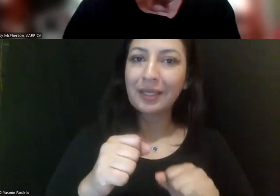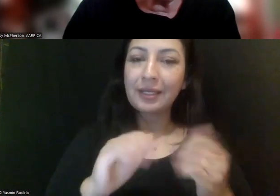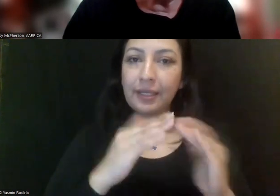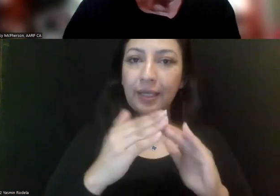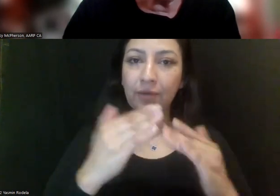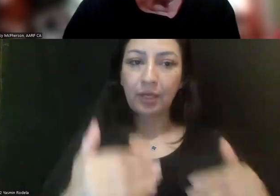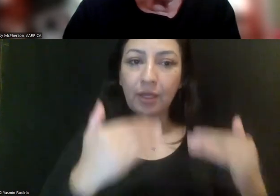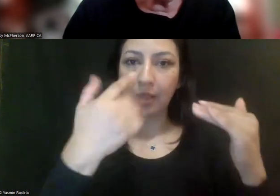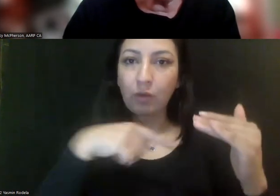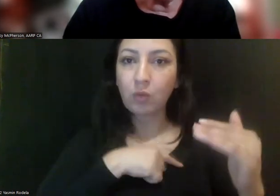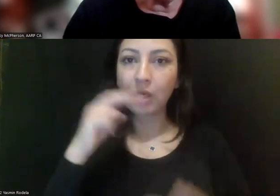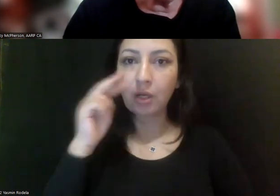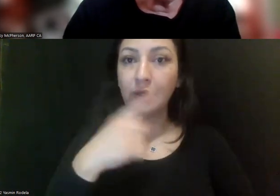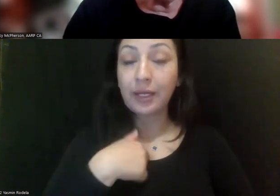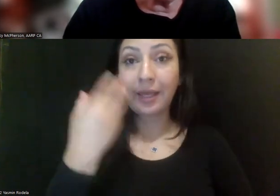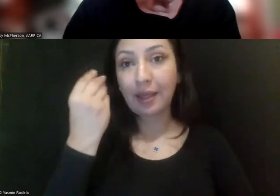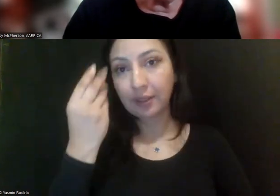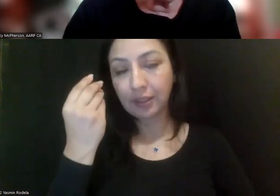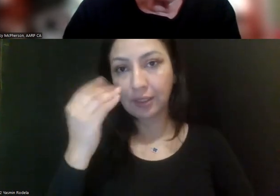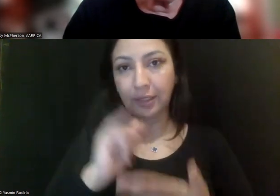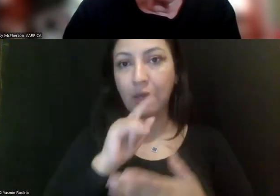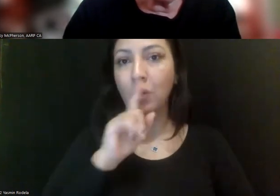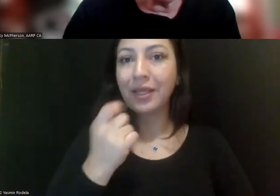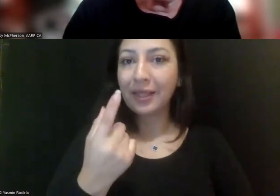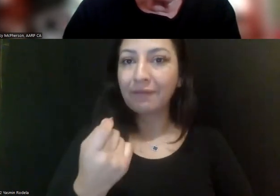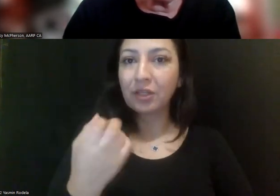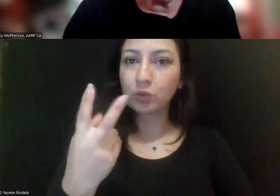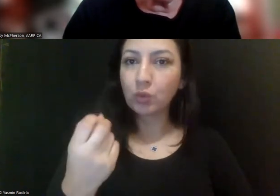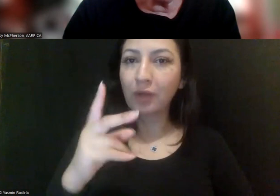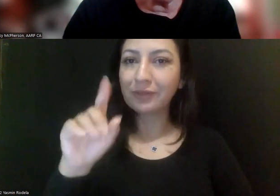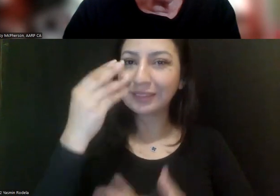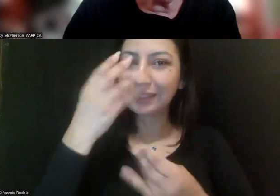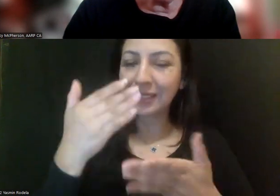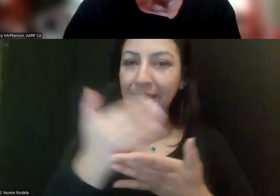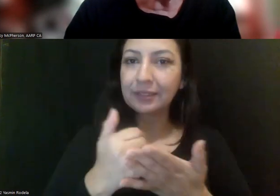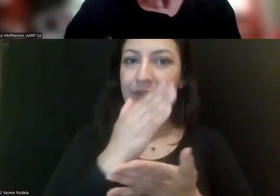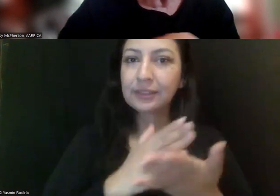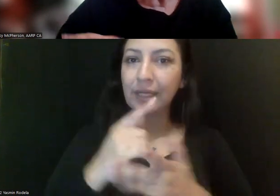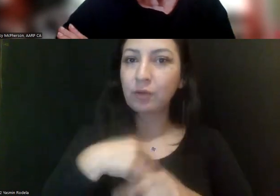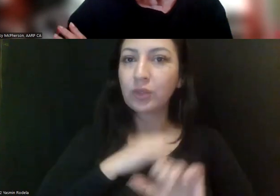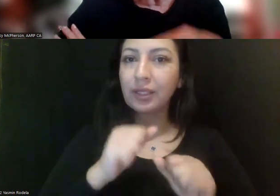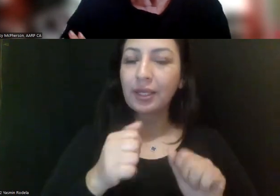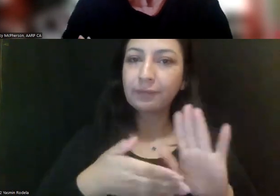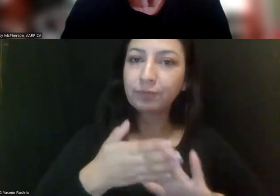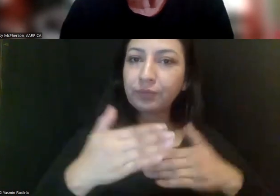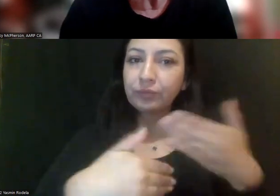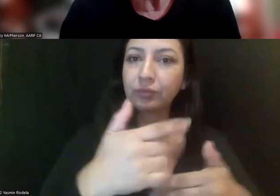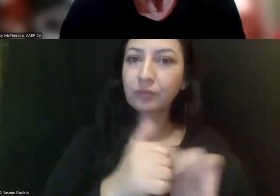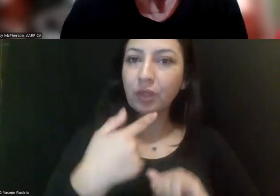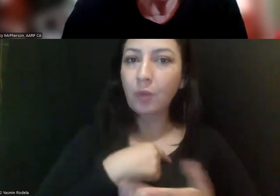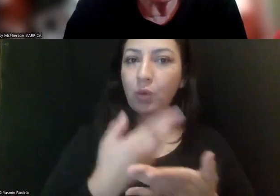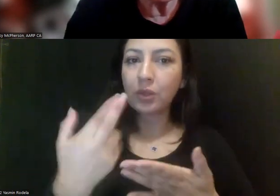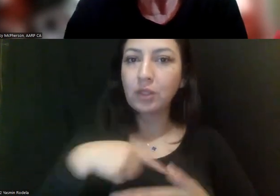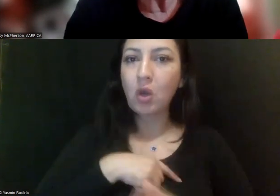level, where we're looking at, I think, 11 or 12 data sets that we can drive how we resource our